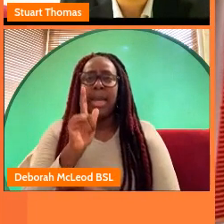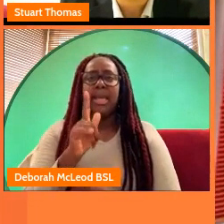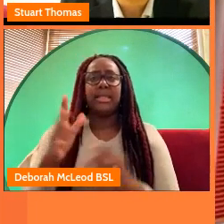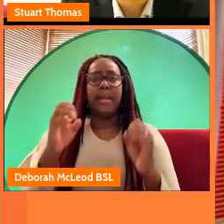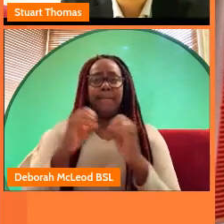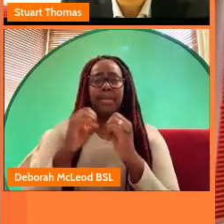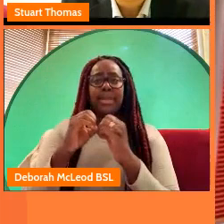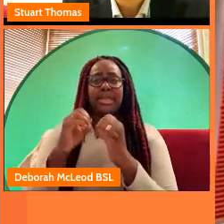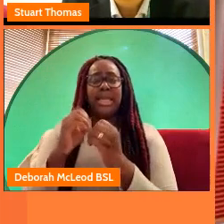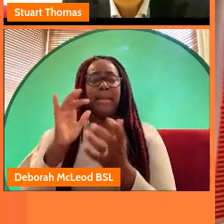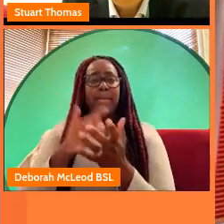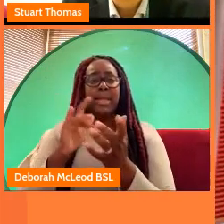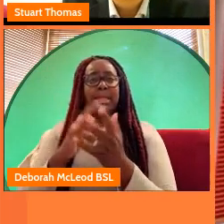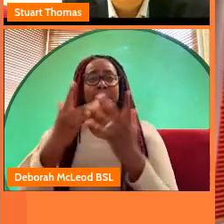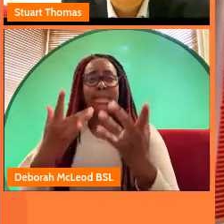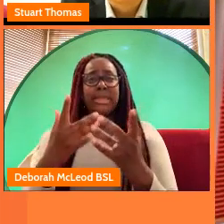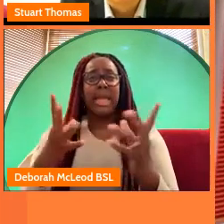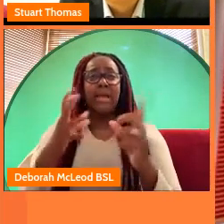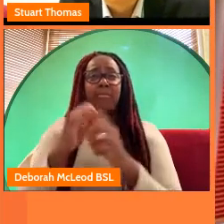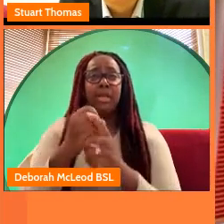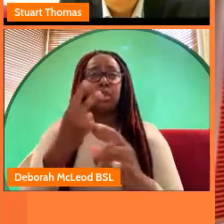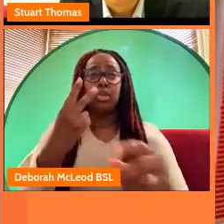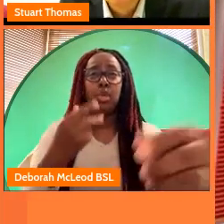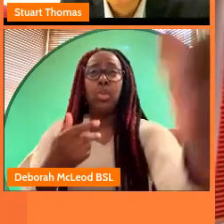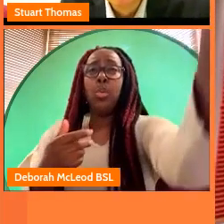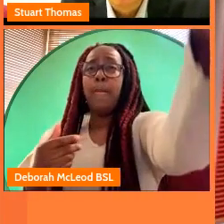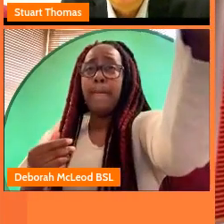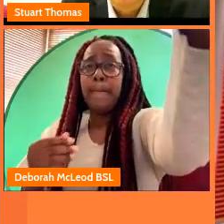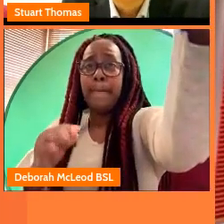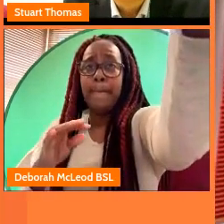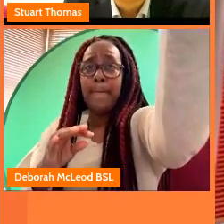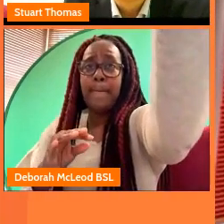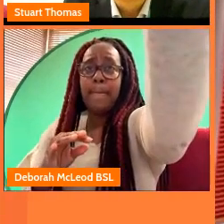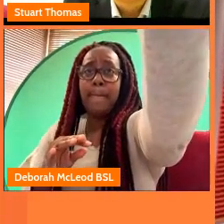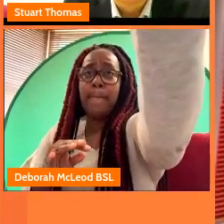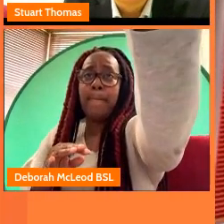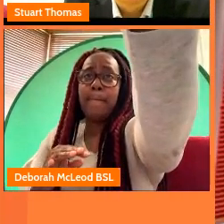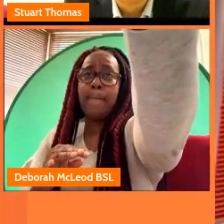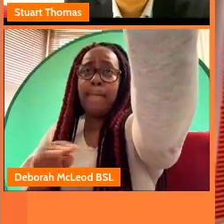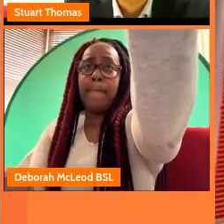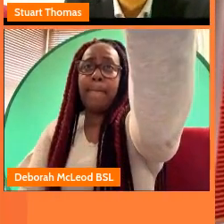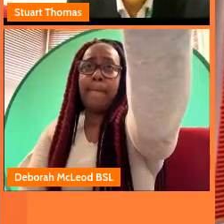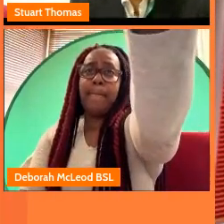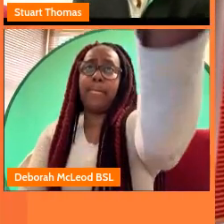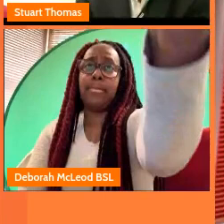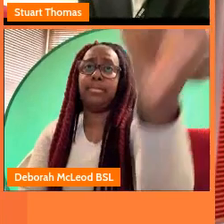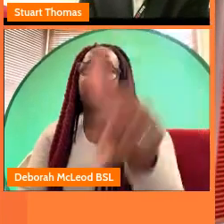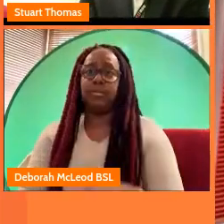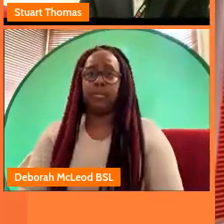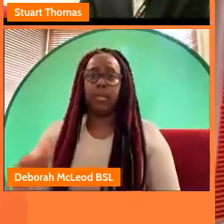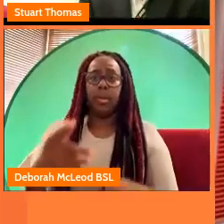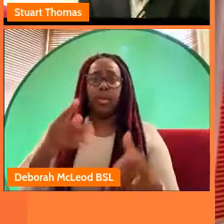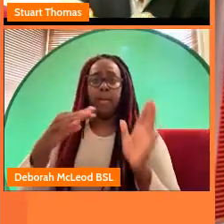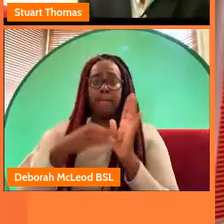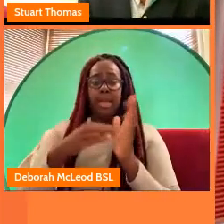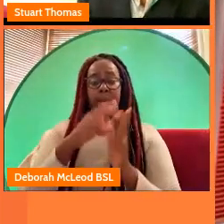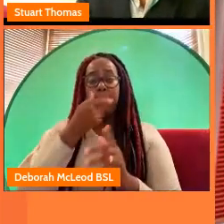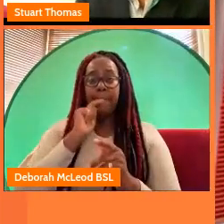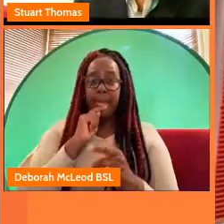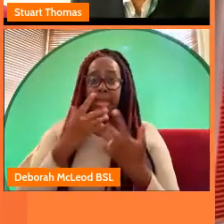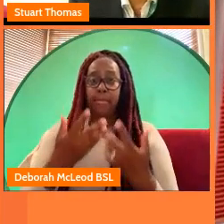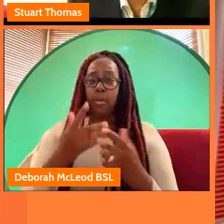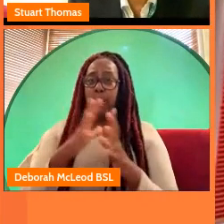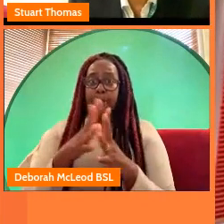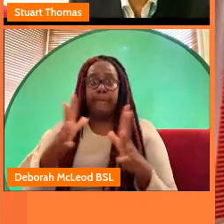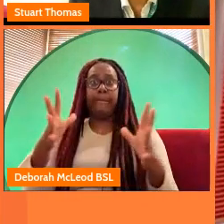today reaches over two million people every week that's 41 percent of the population and currently midlands today is the biggest